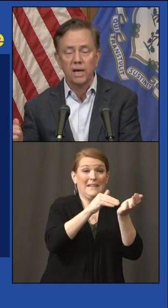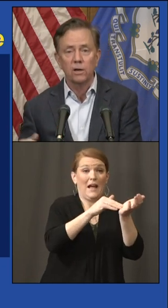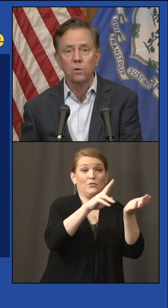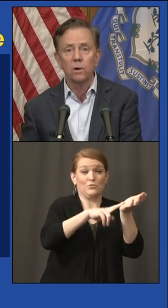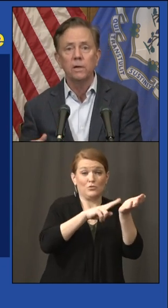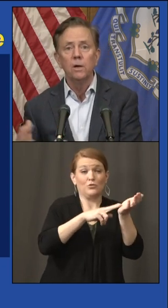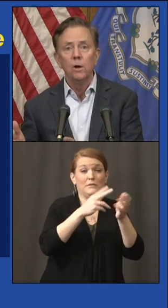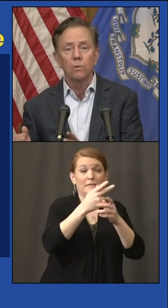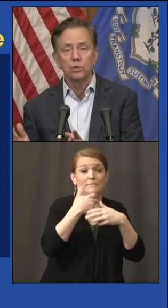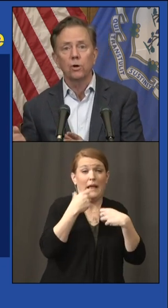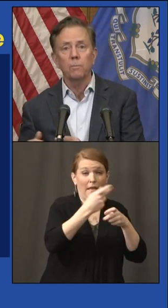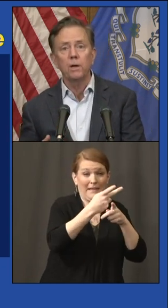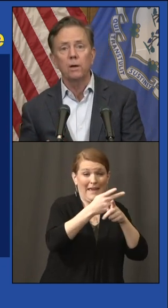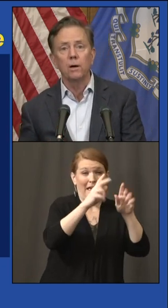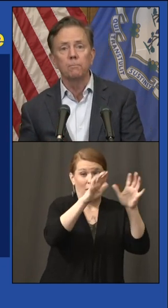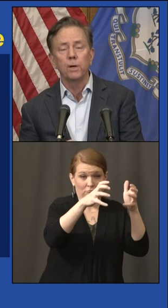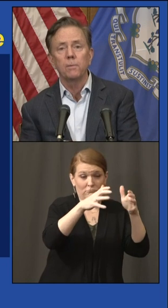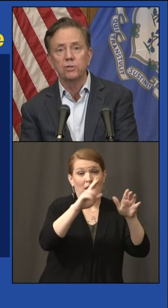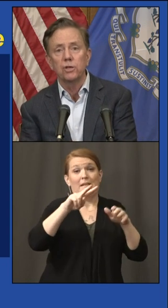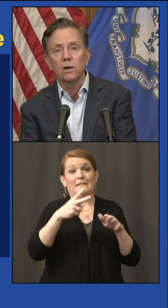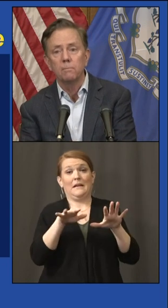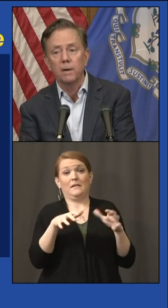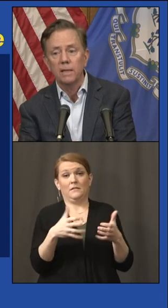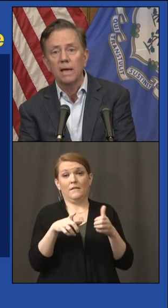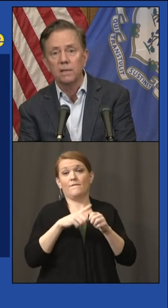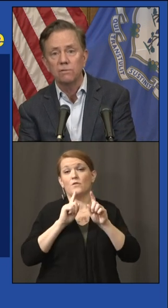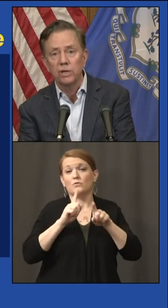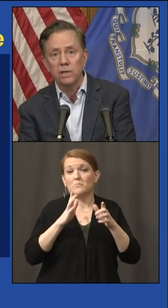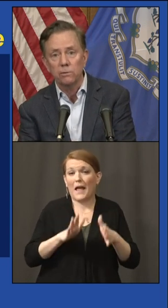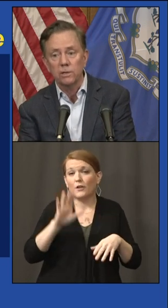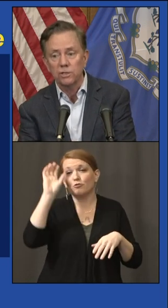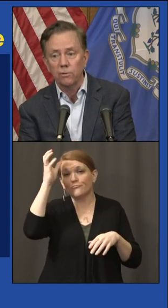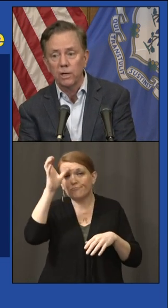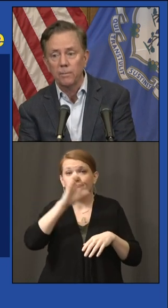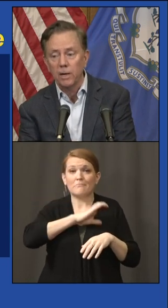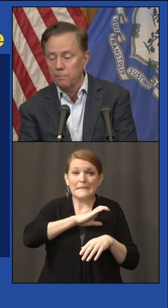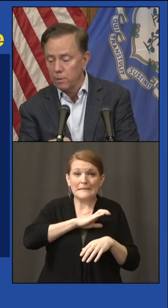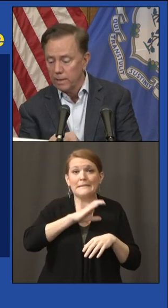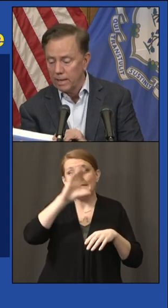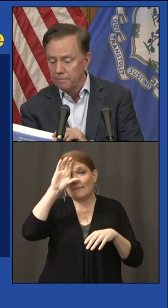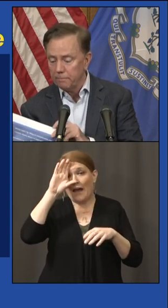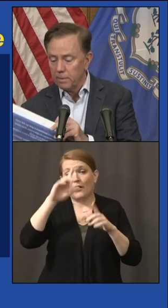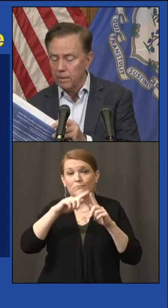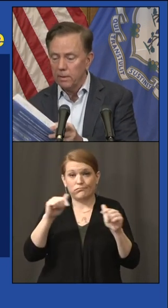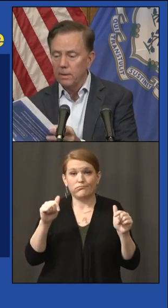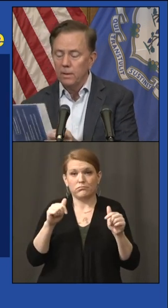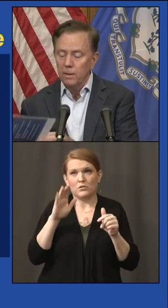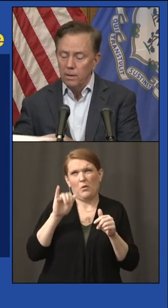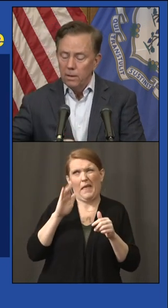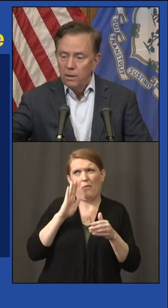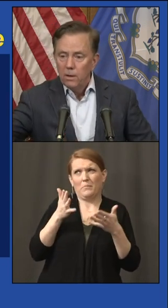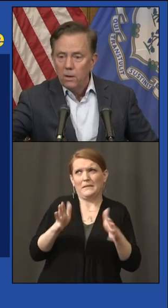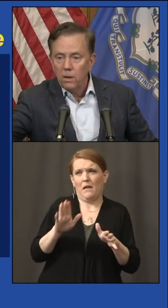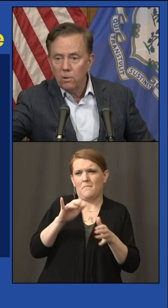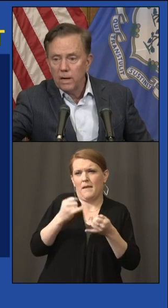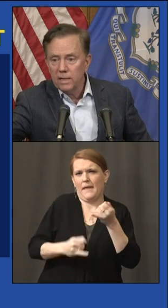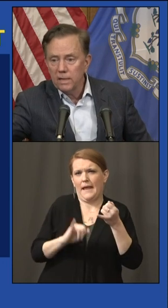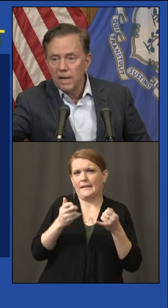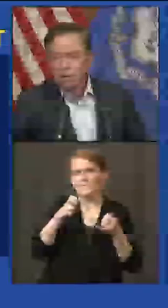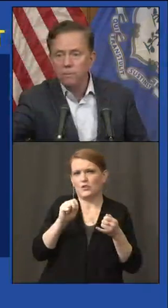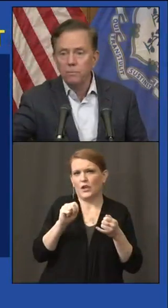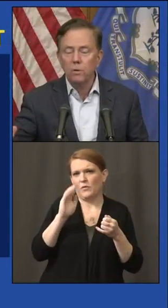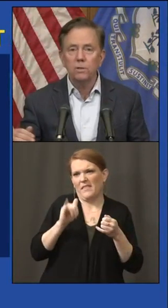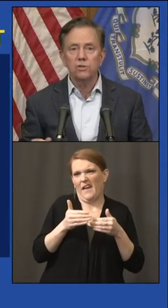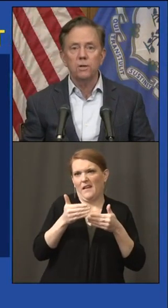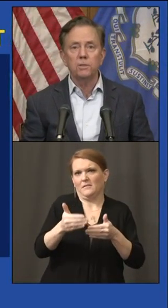the first category, which ought to be pretty much done by the end of January. So we're coming up on that. All right.